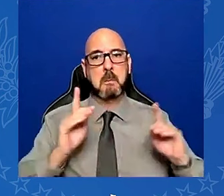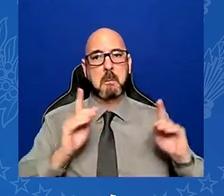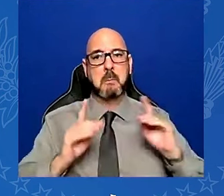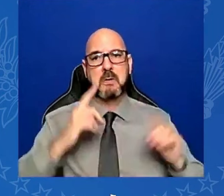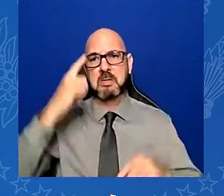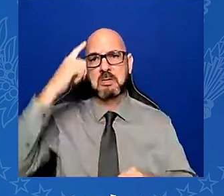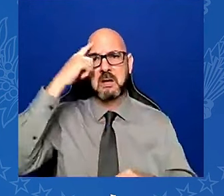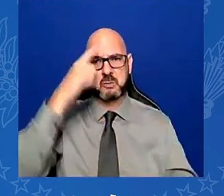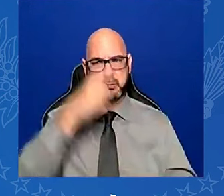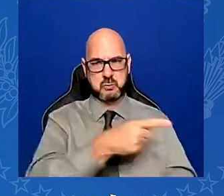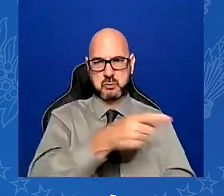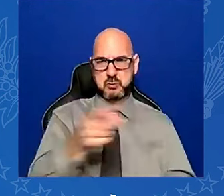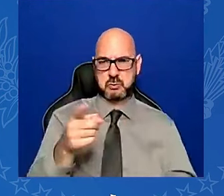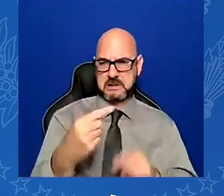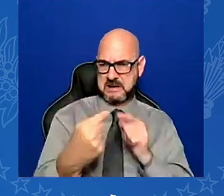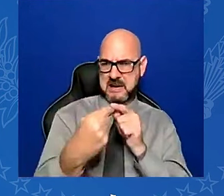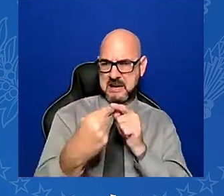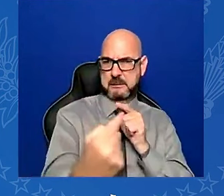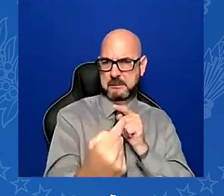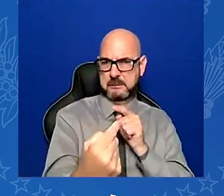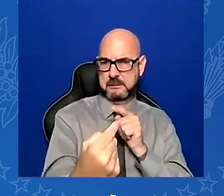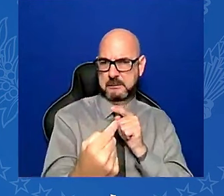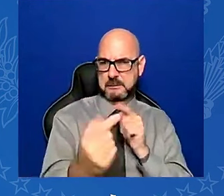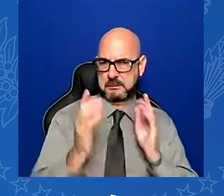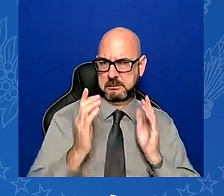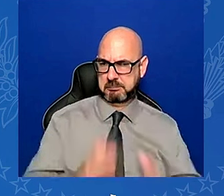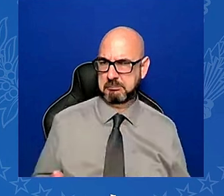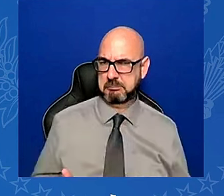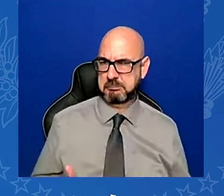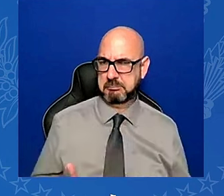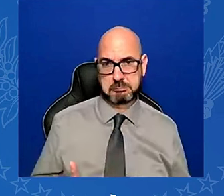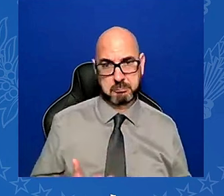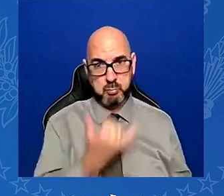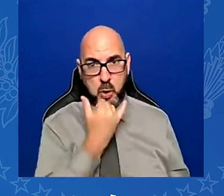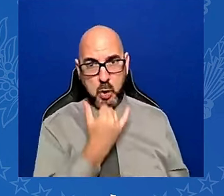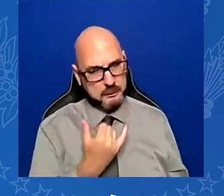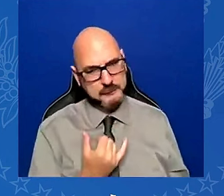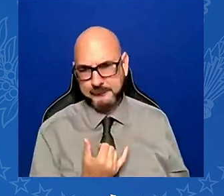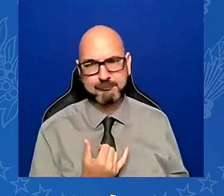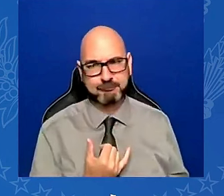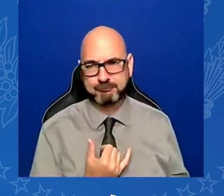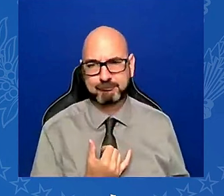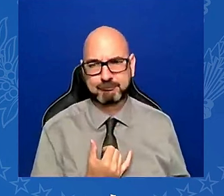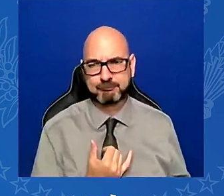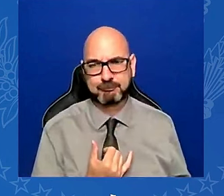it's dangerous. You literally risked your lives doing your job.